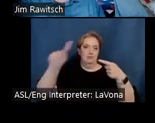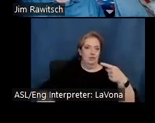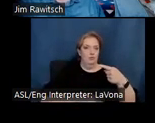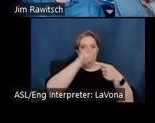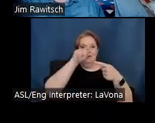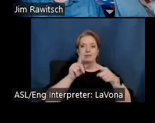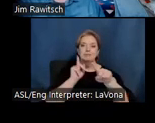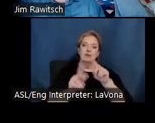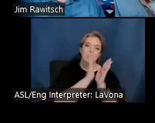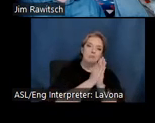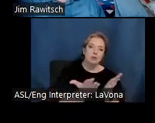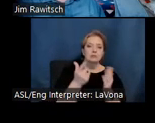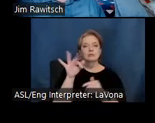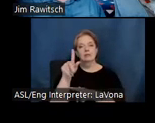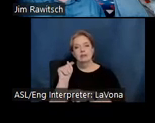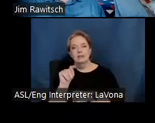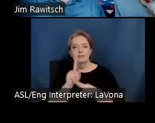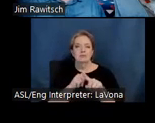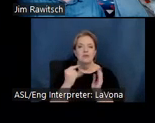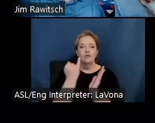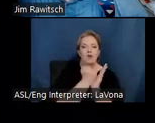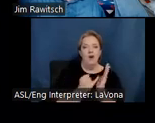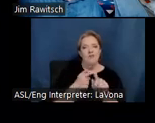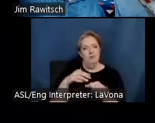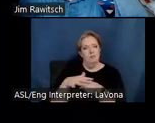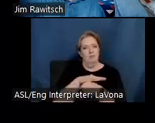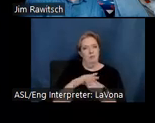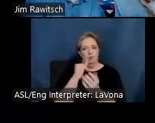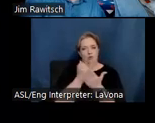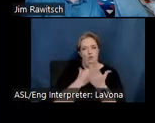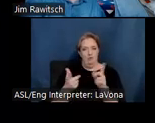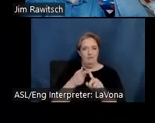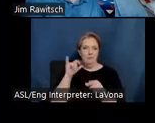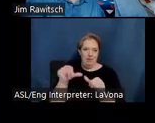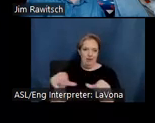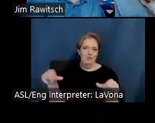gifts and works of art by local artists of the Inland Empire.